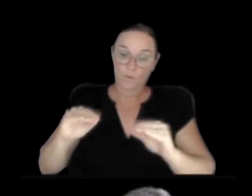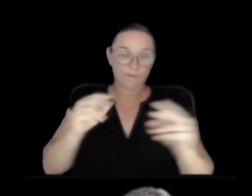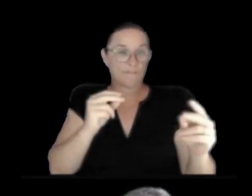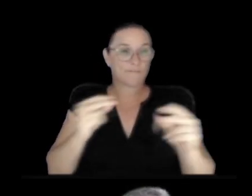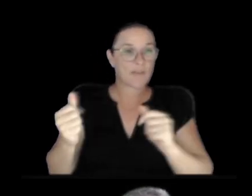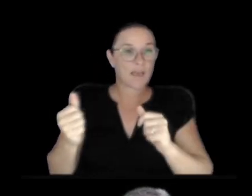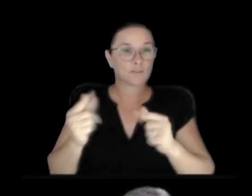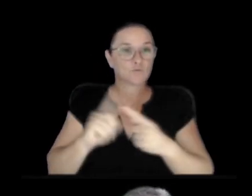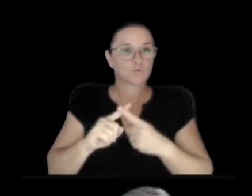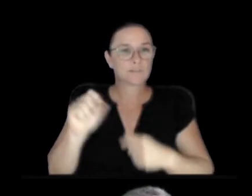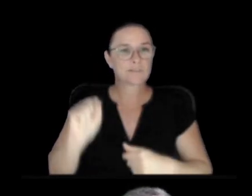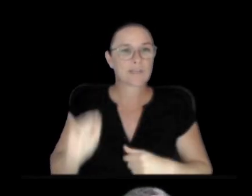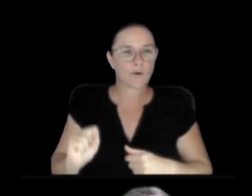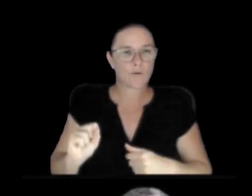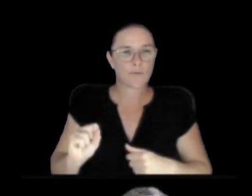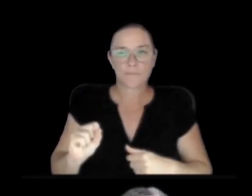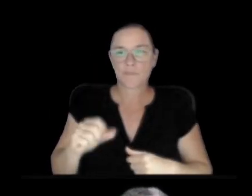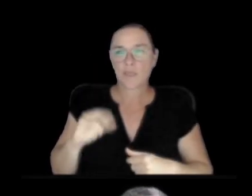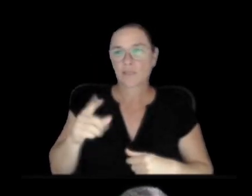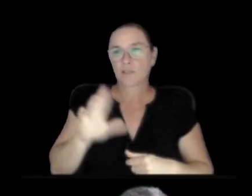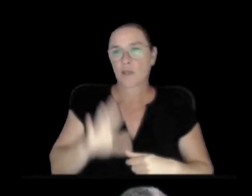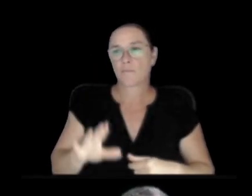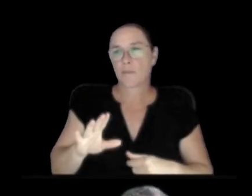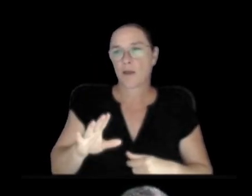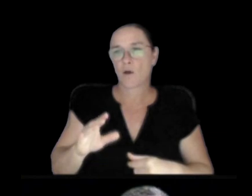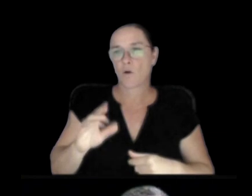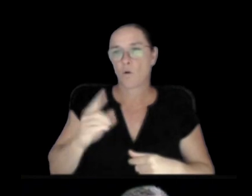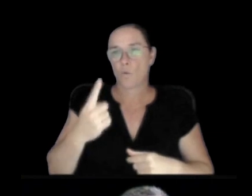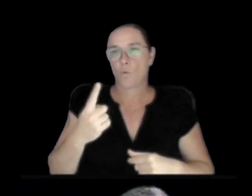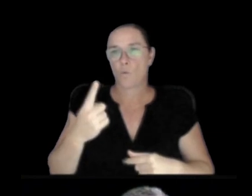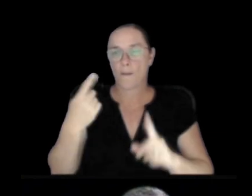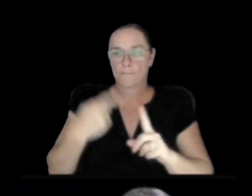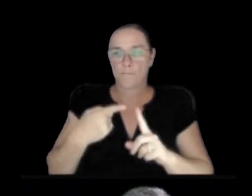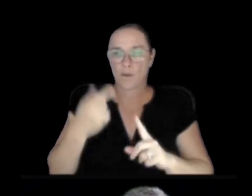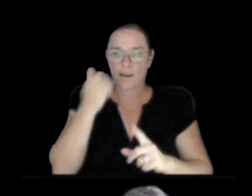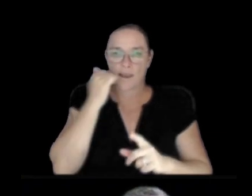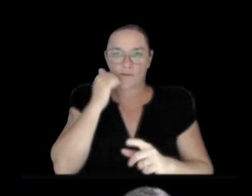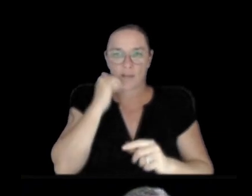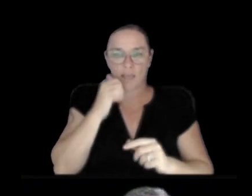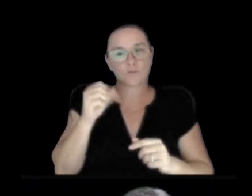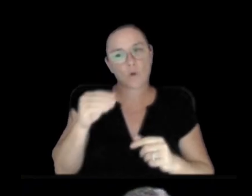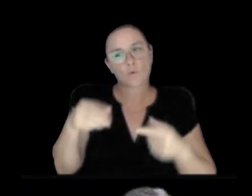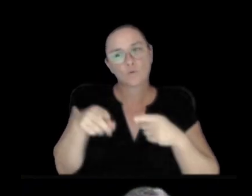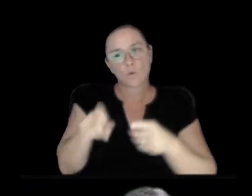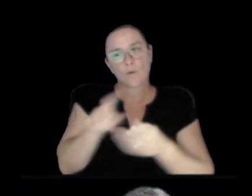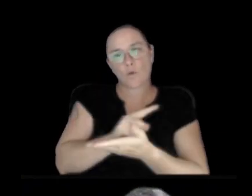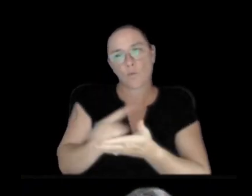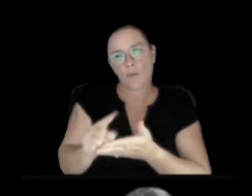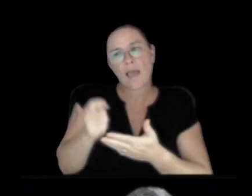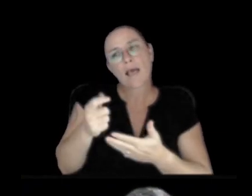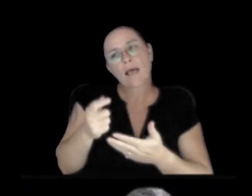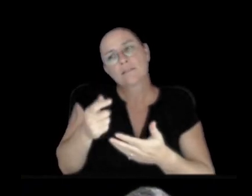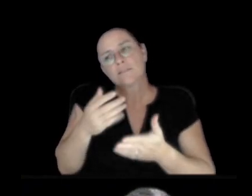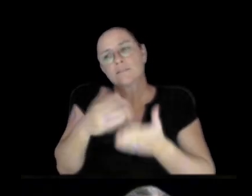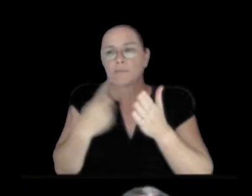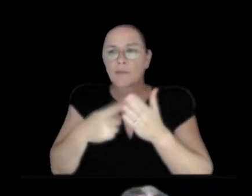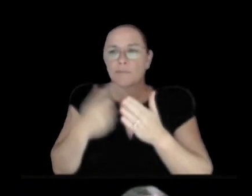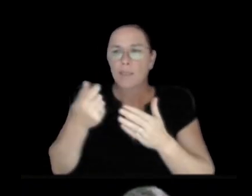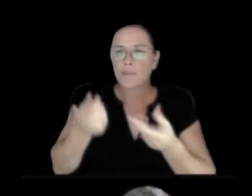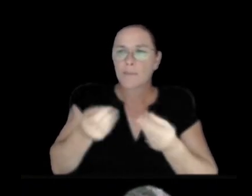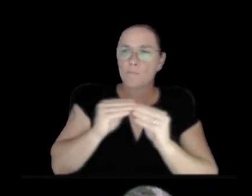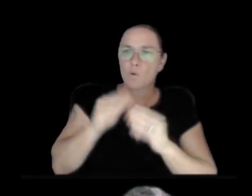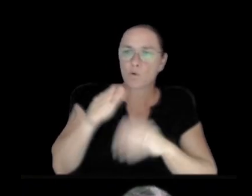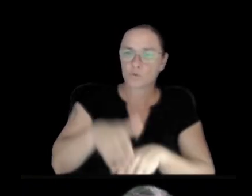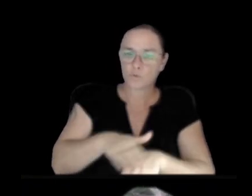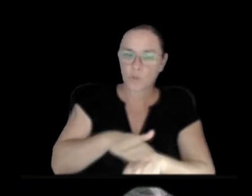And these data points are about one per day. And so you can see that it's been moving over the last week, sometimes a little slower, but seemingly still